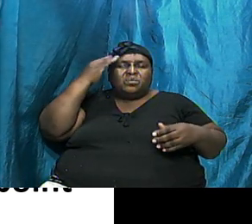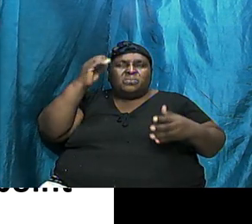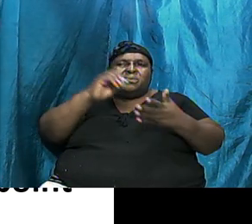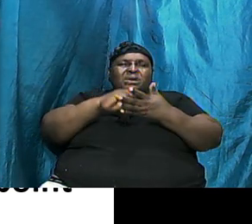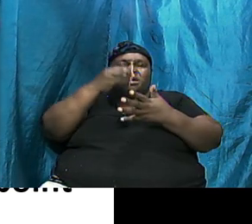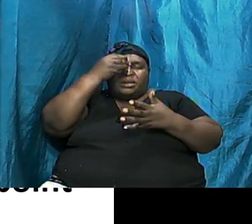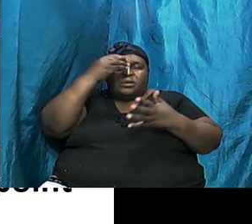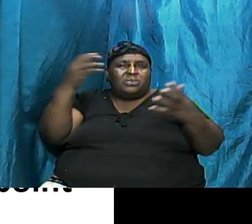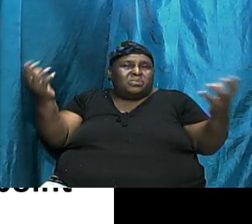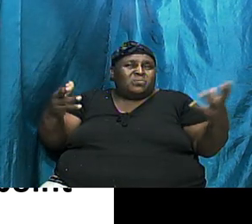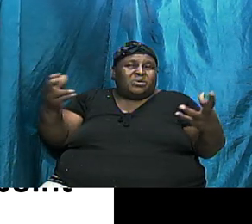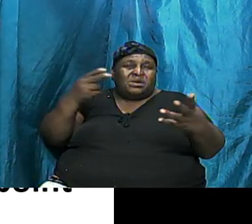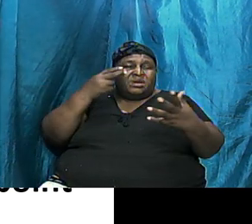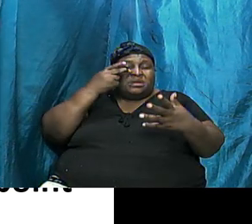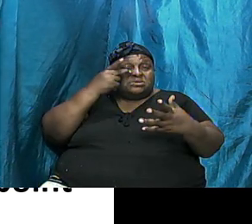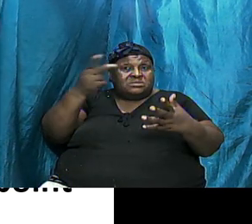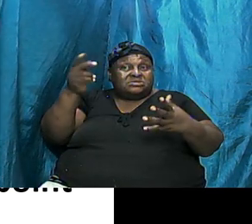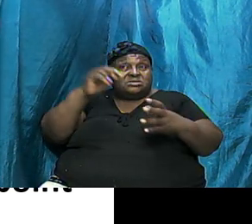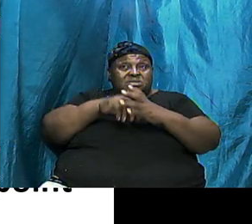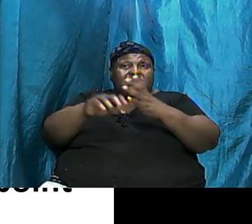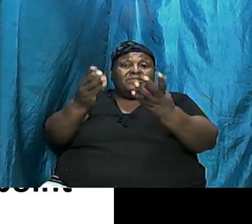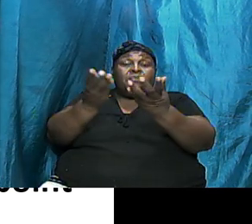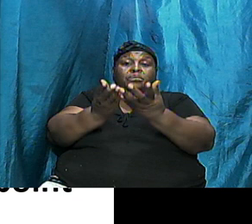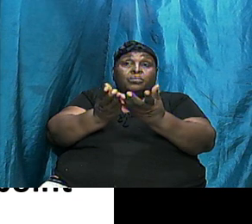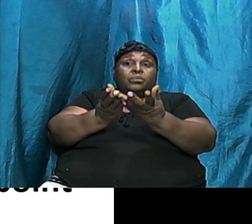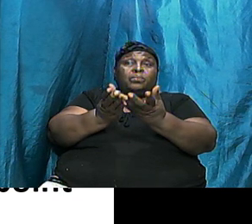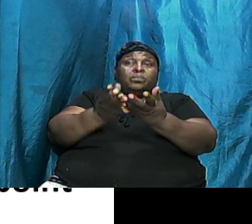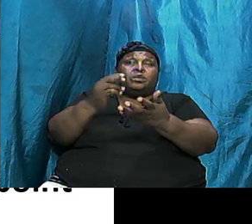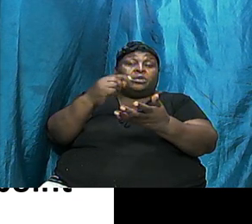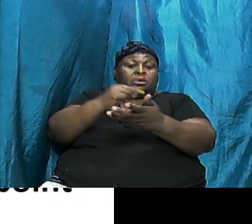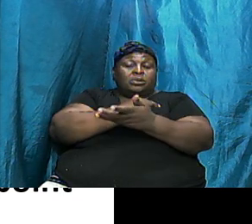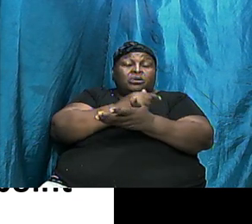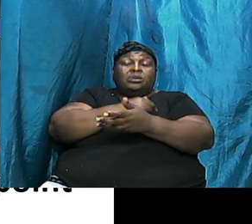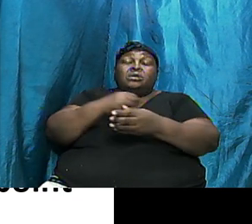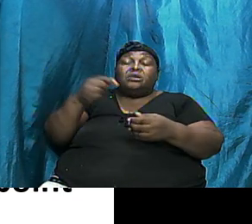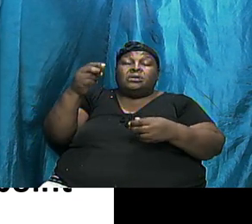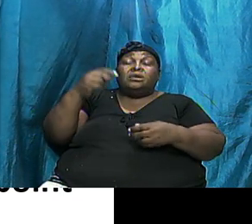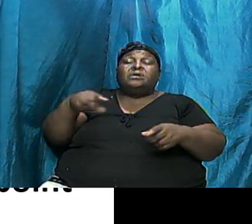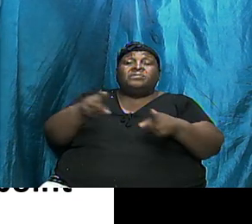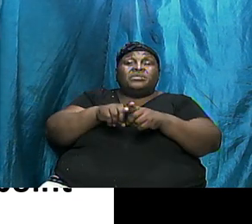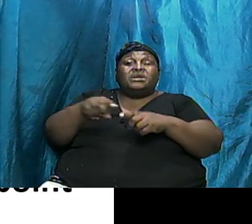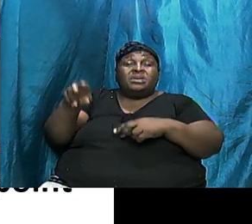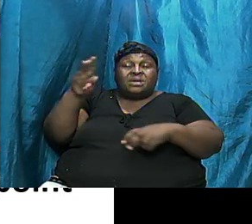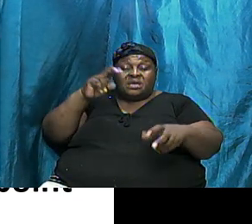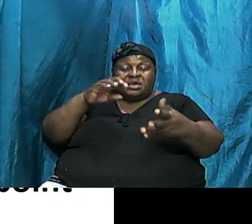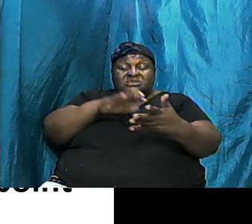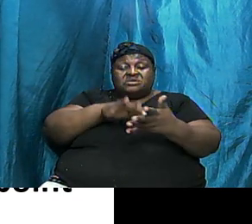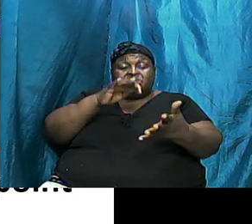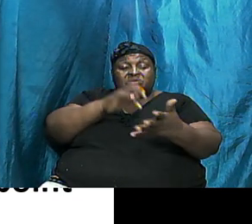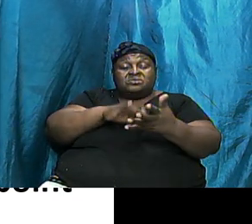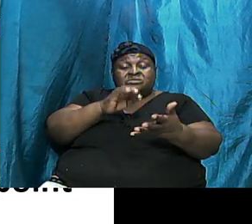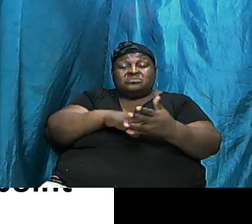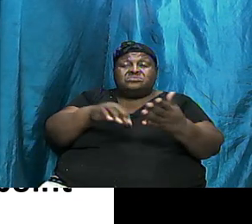What We Are Seeing In These Book What We Are Seeing As We Survey Genesis Look